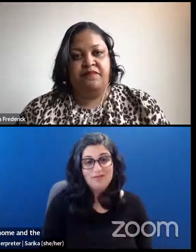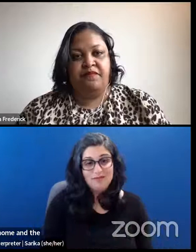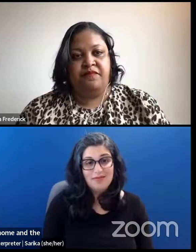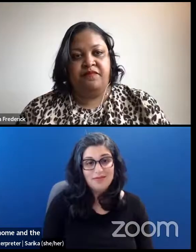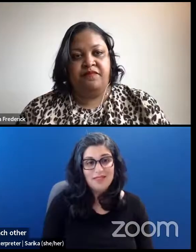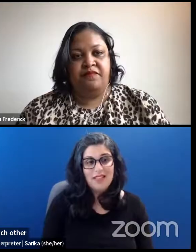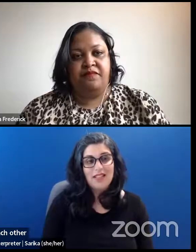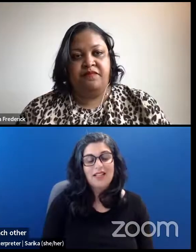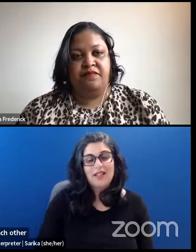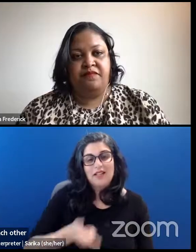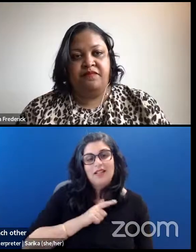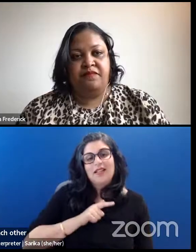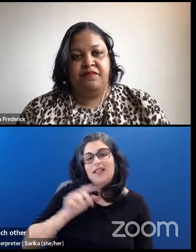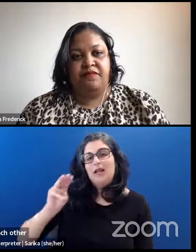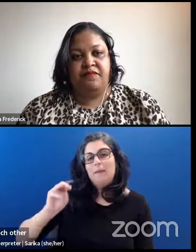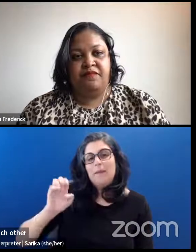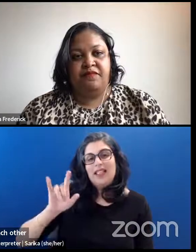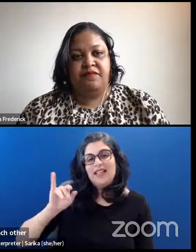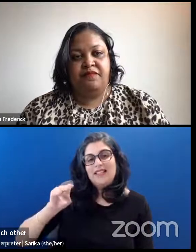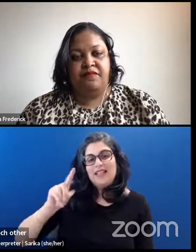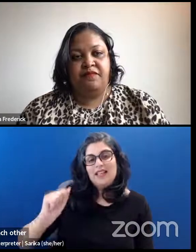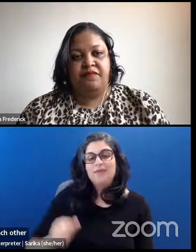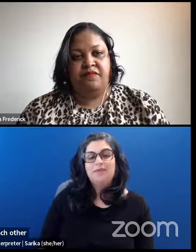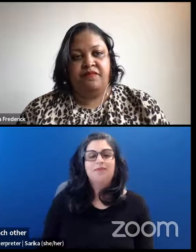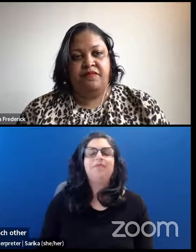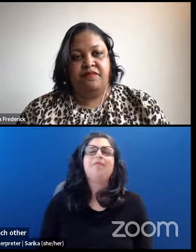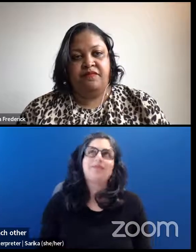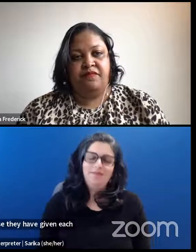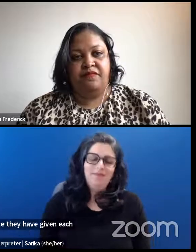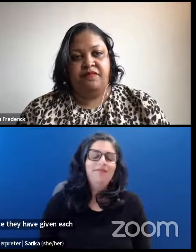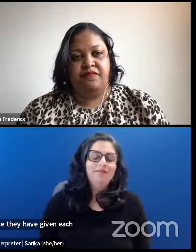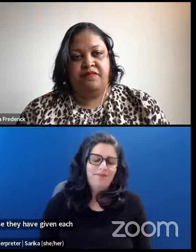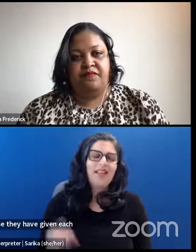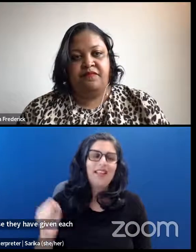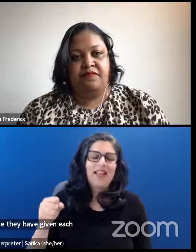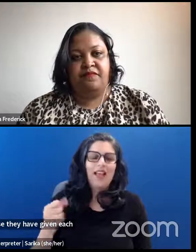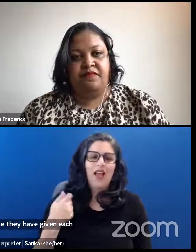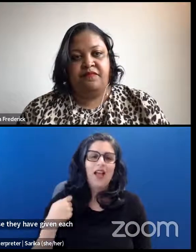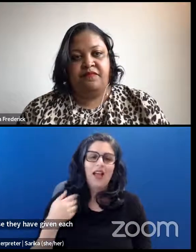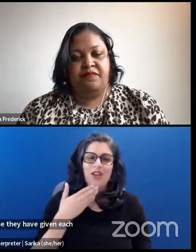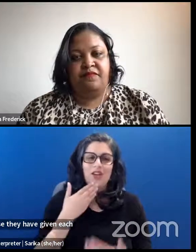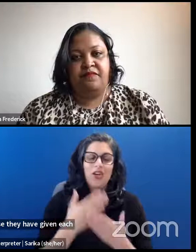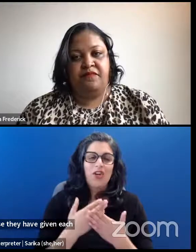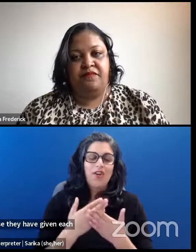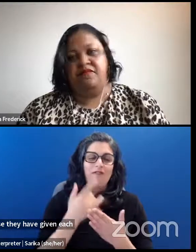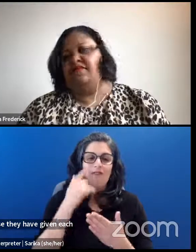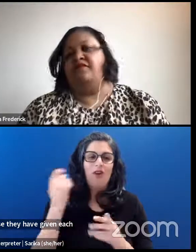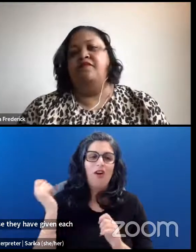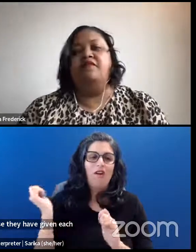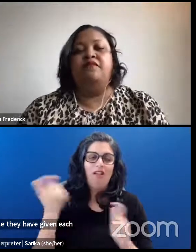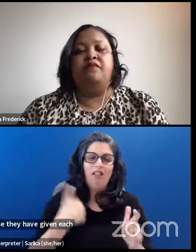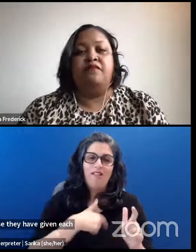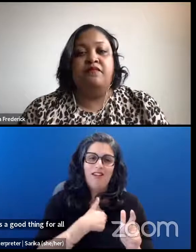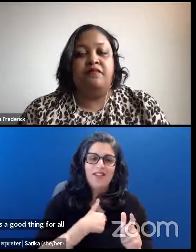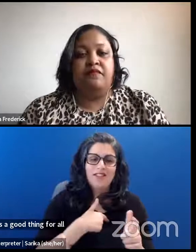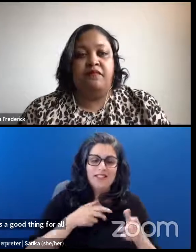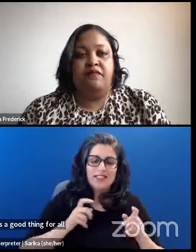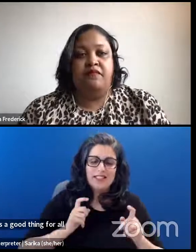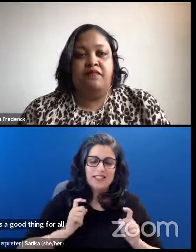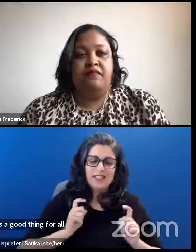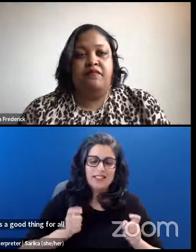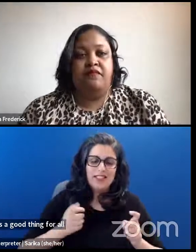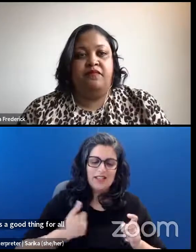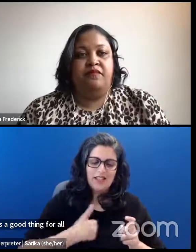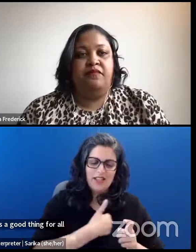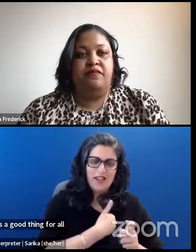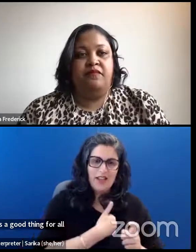I think that's a good, a good thing for all of us to do, to give our, each other permission and to give ourselves permission